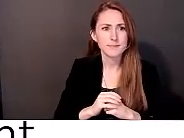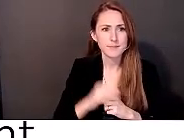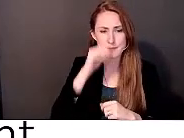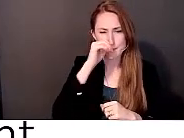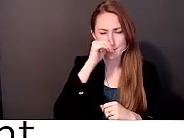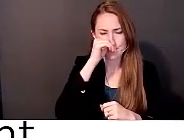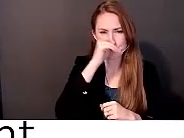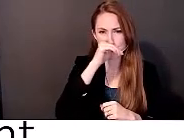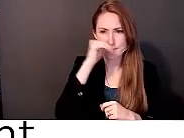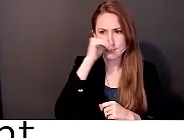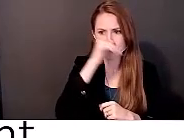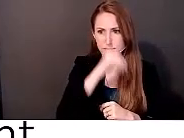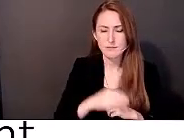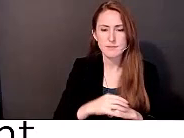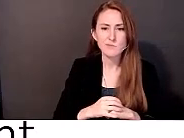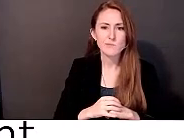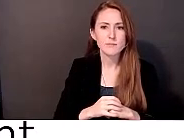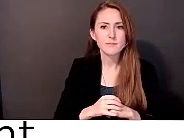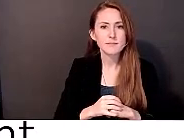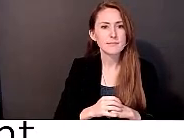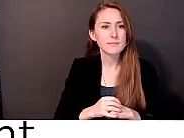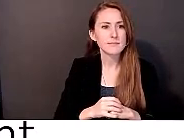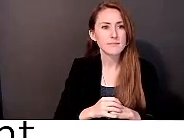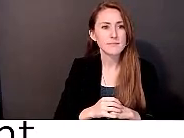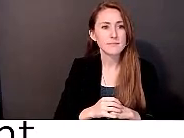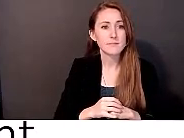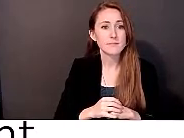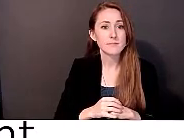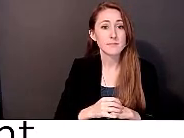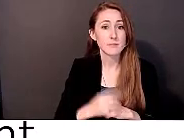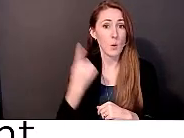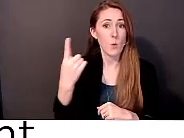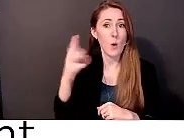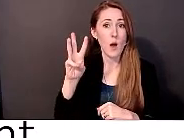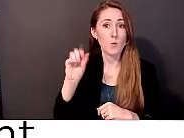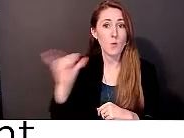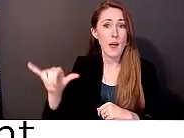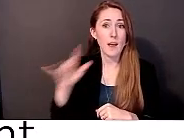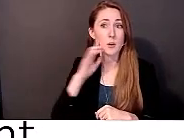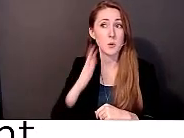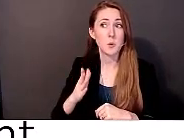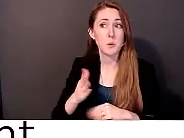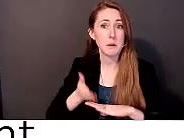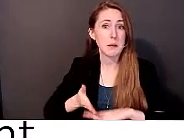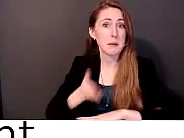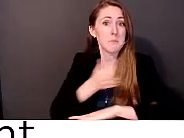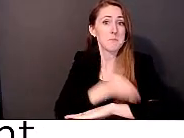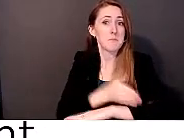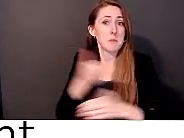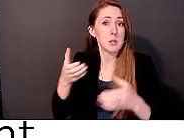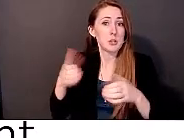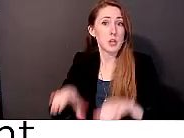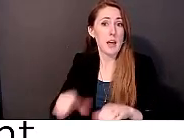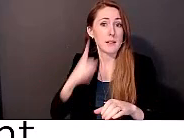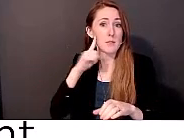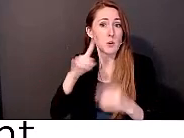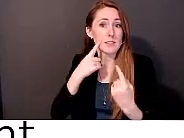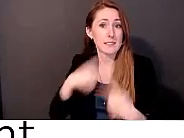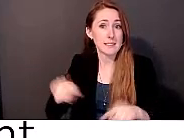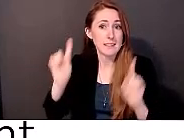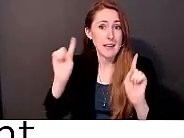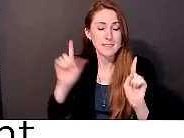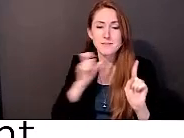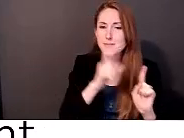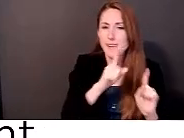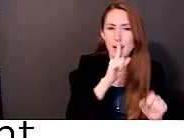So, one way to increase the odds, I won't say that it will ensure, but to increase the odds of successfully addressing some of